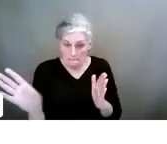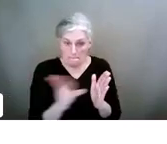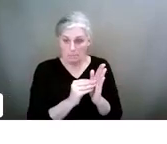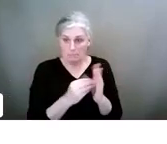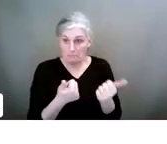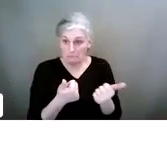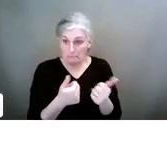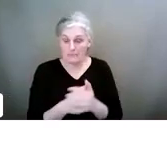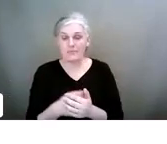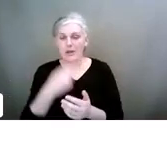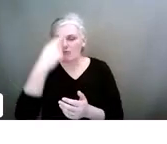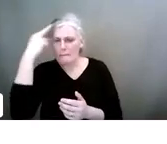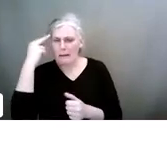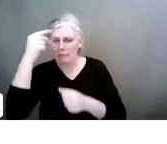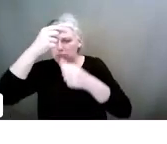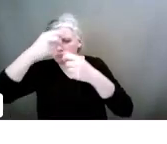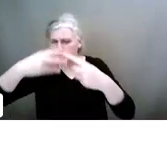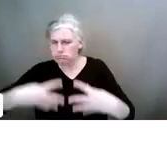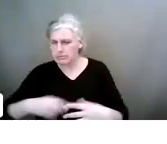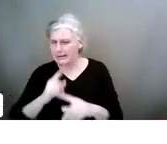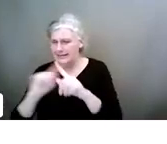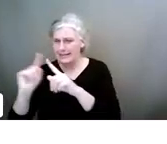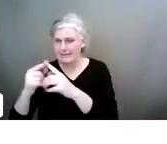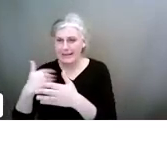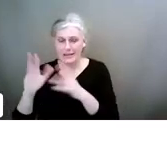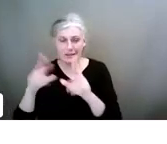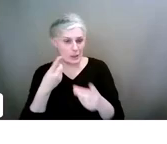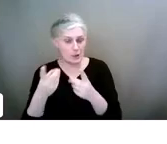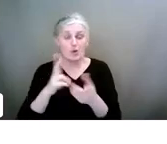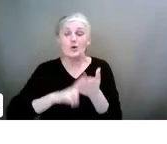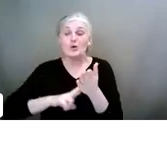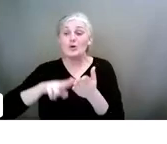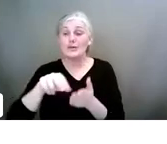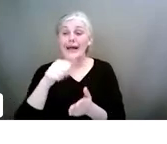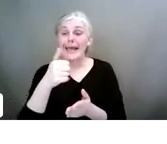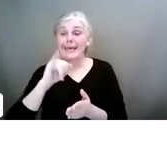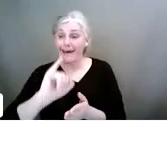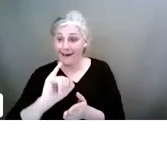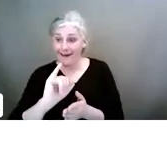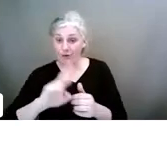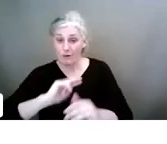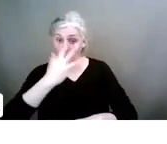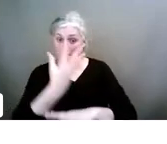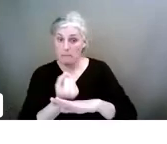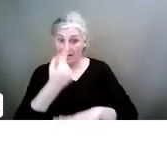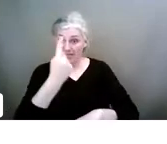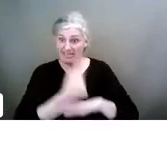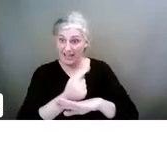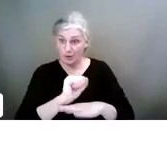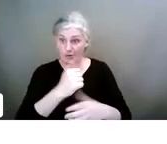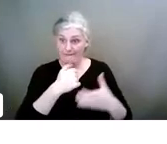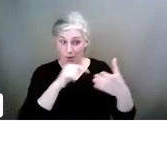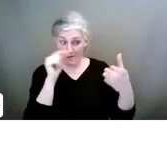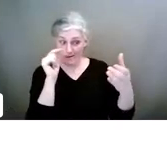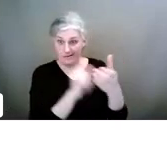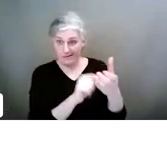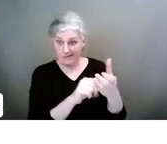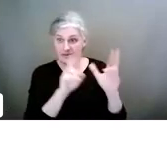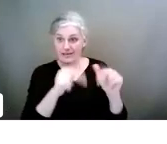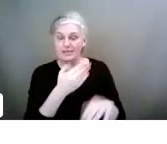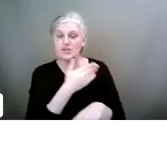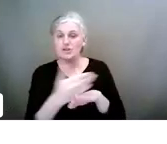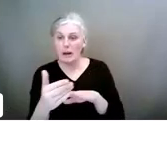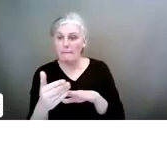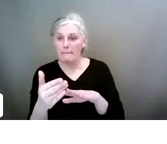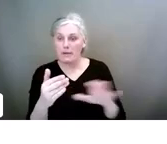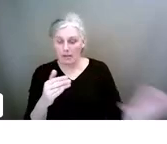me too. So, there's so many things that you can do by using artificial intelligence already in your device that can actually stop you from going